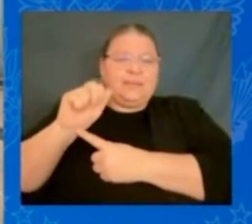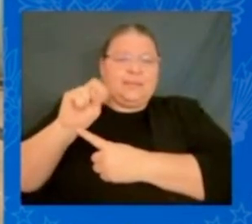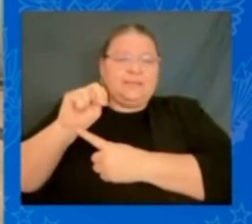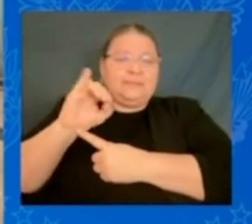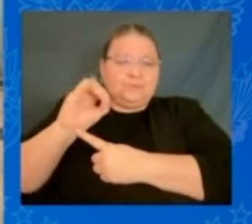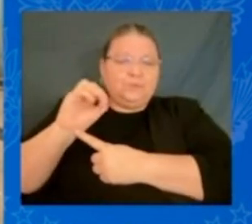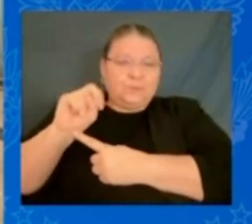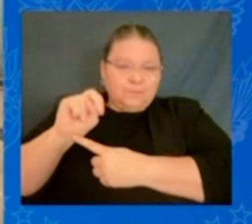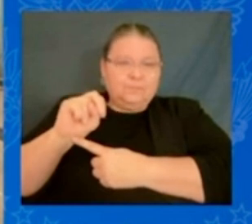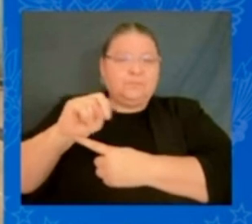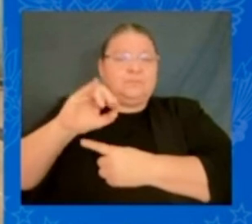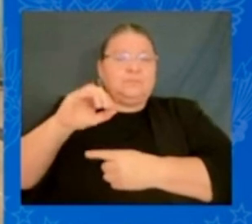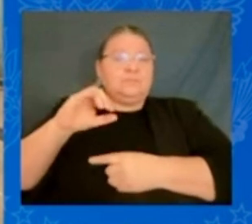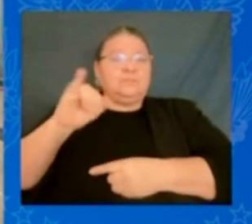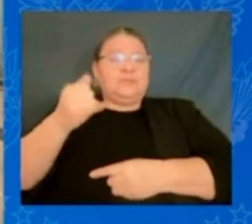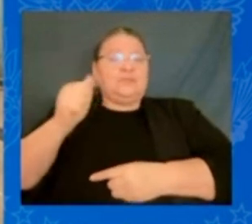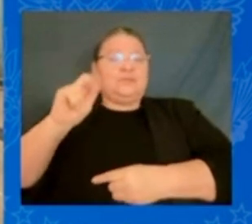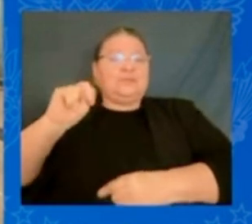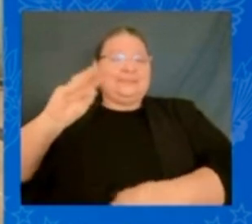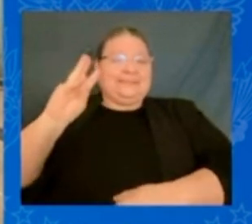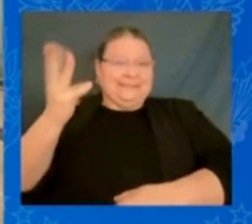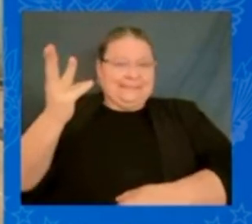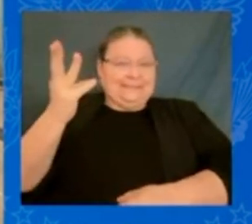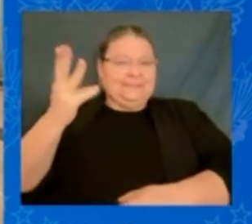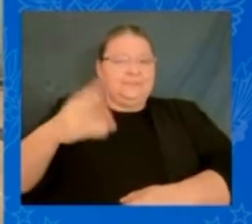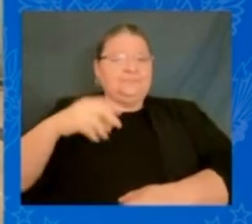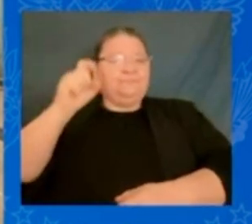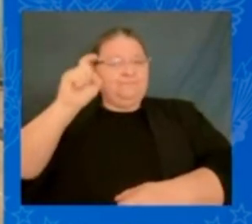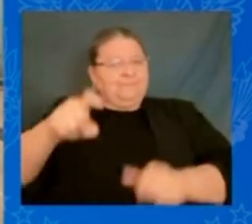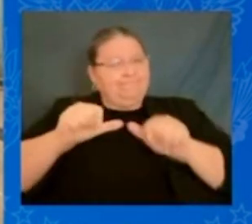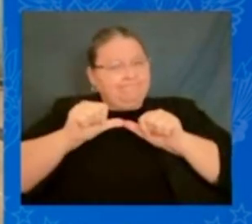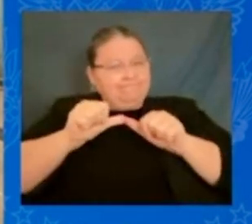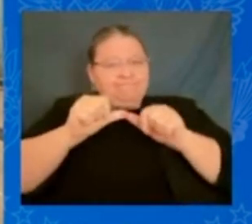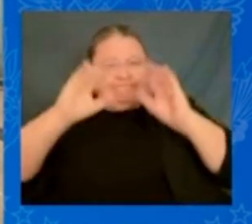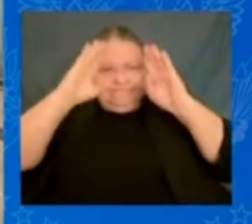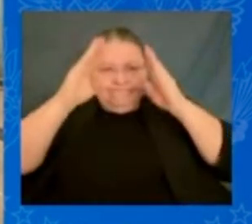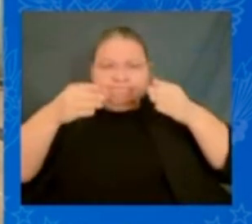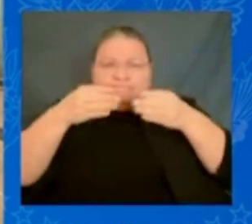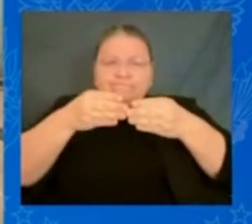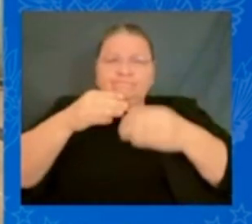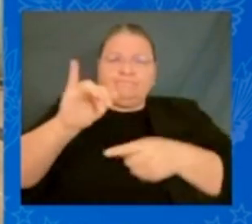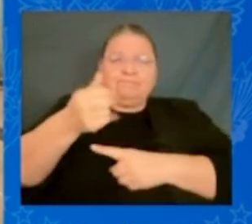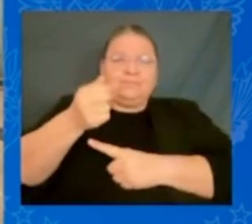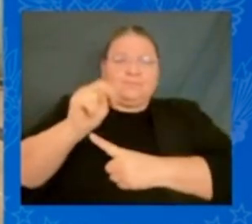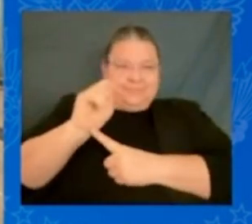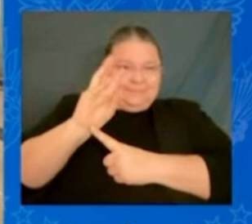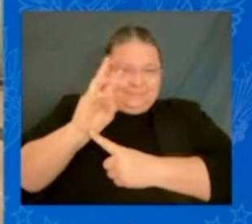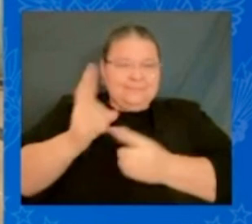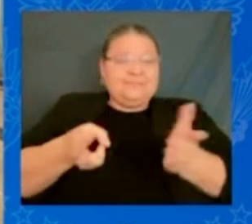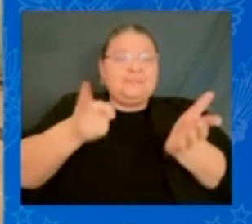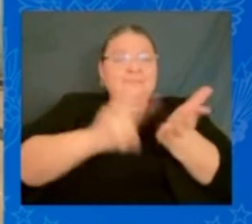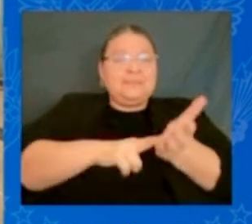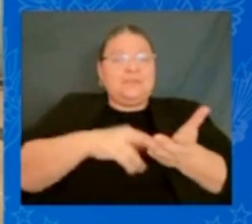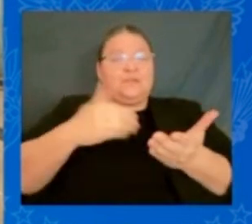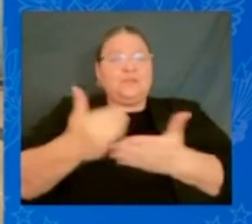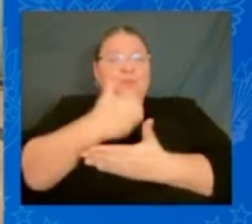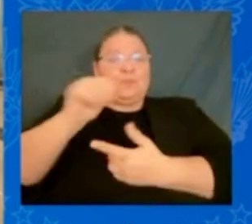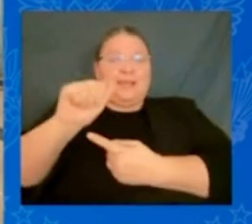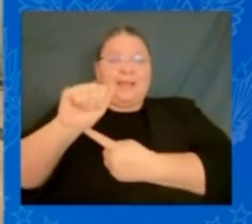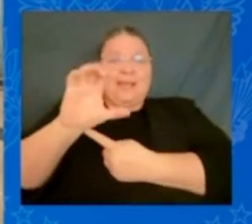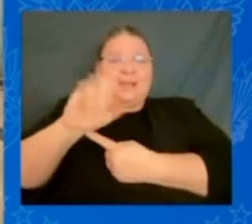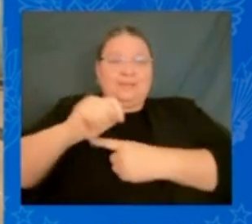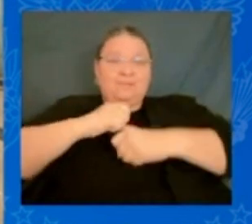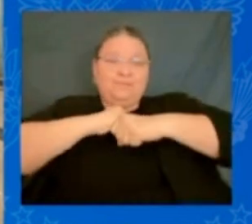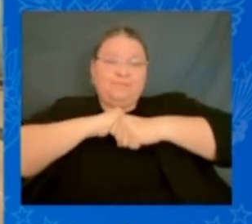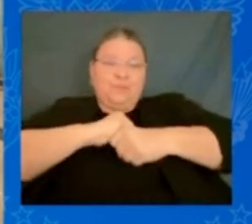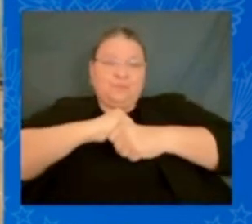January, I signed the Electoral Count Reform Act to protect the will of the people and the people transfer —